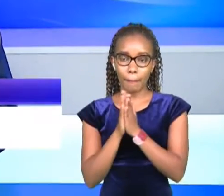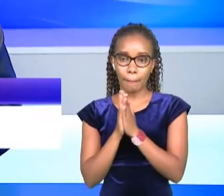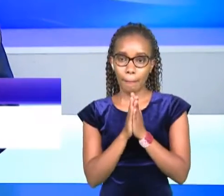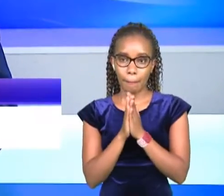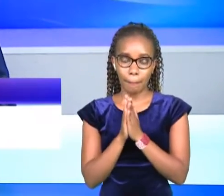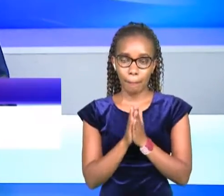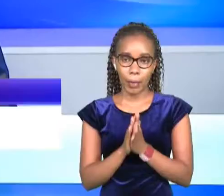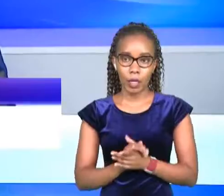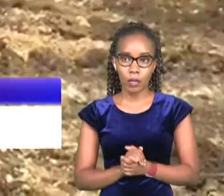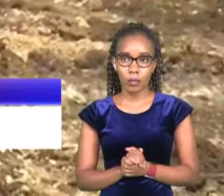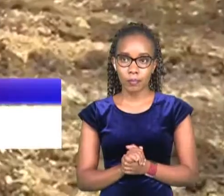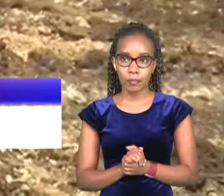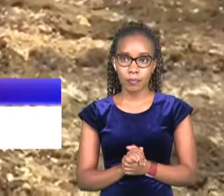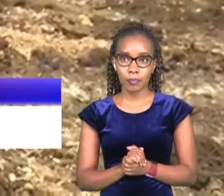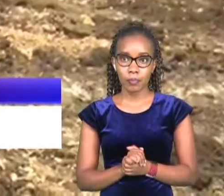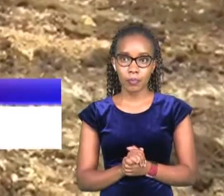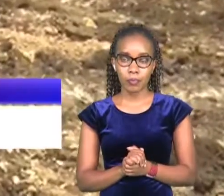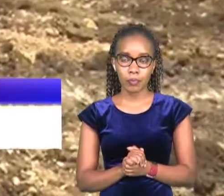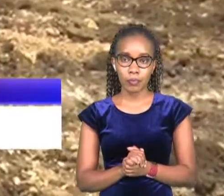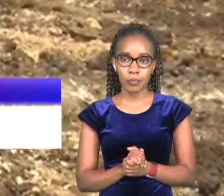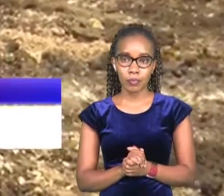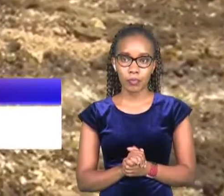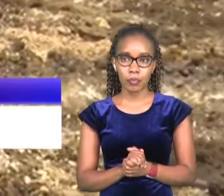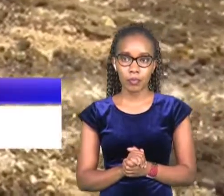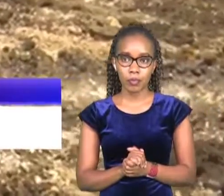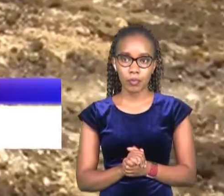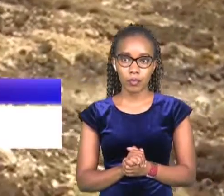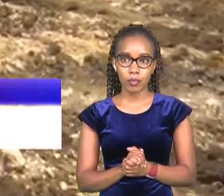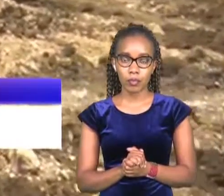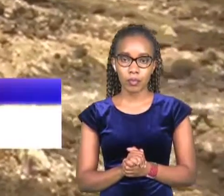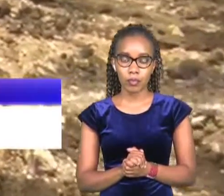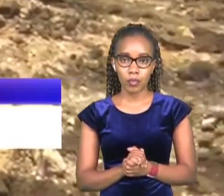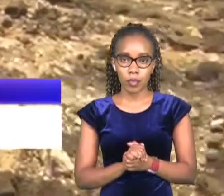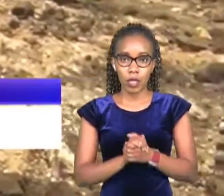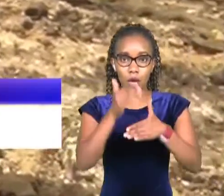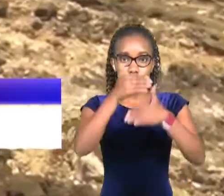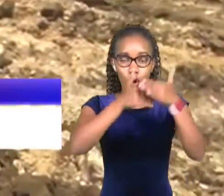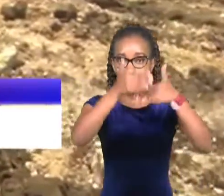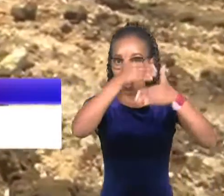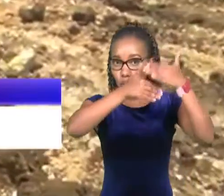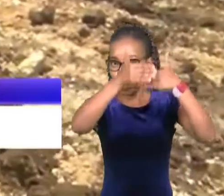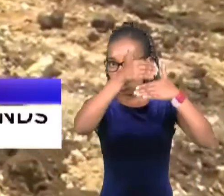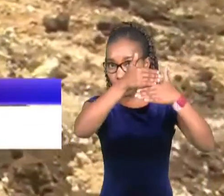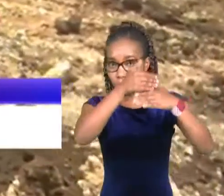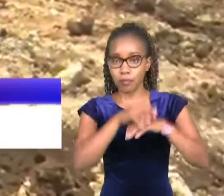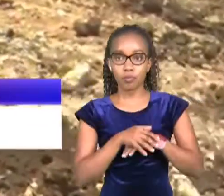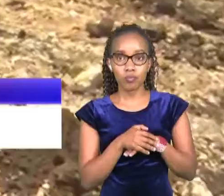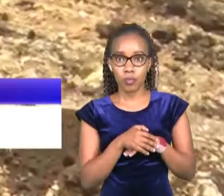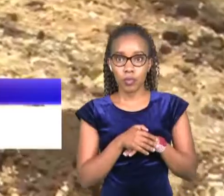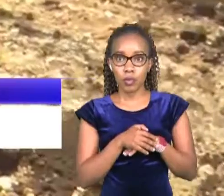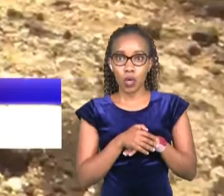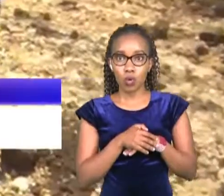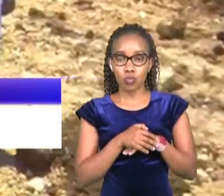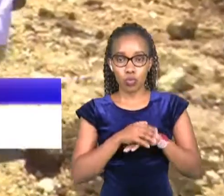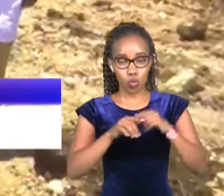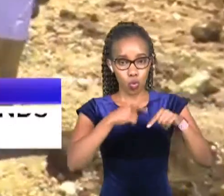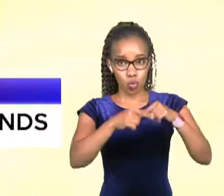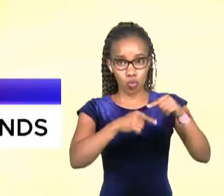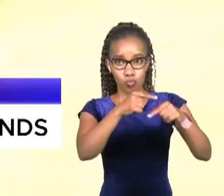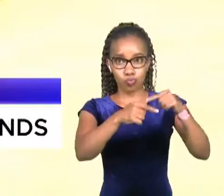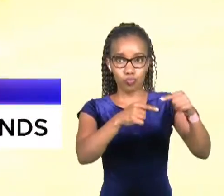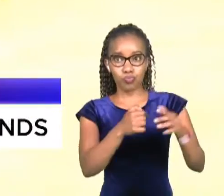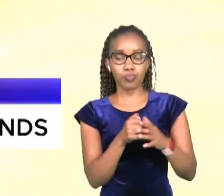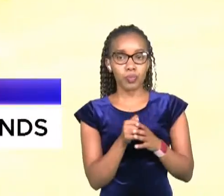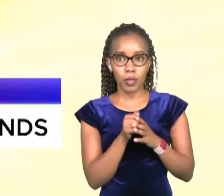a sport check at the construction site and it's evident construction is at top gear for this